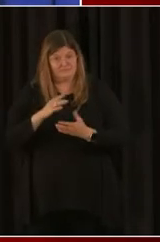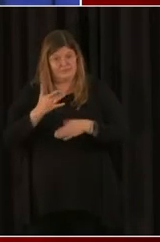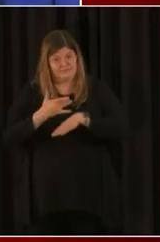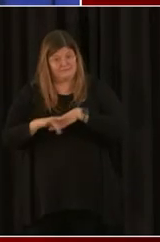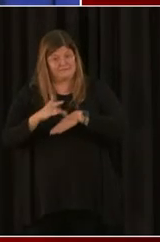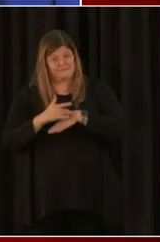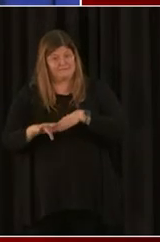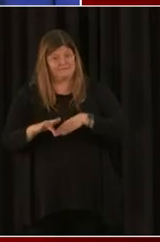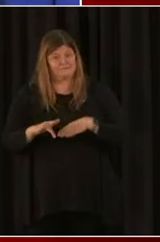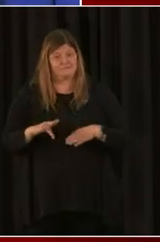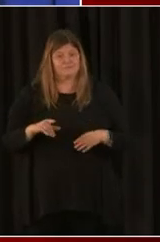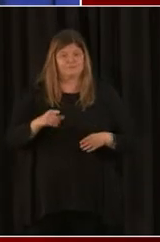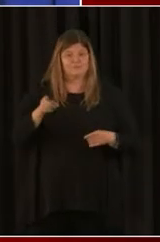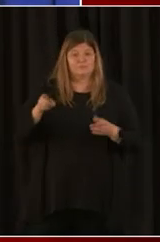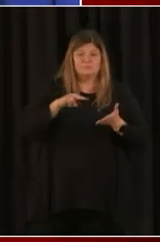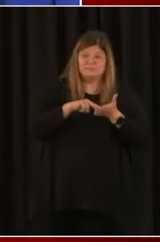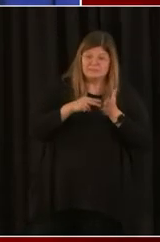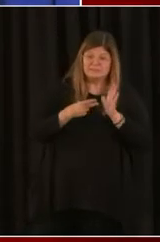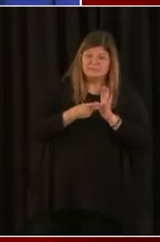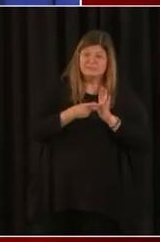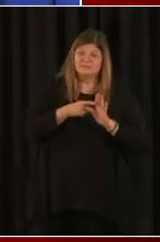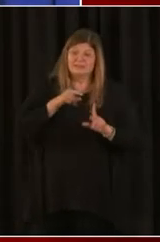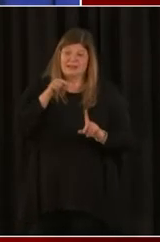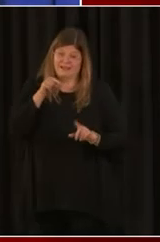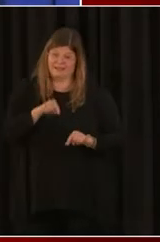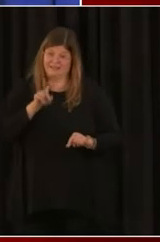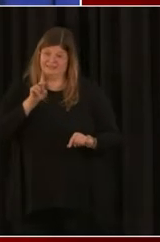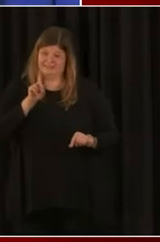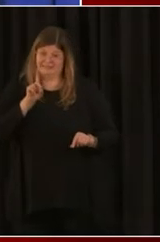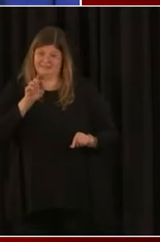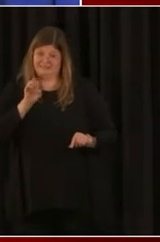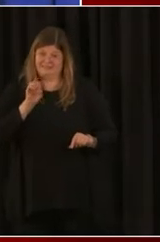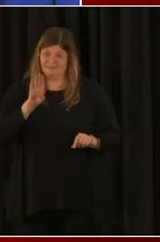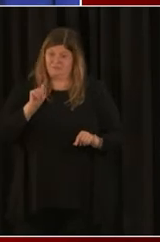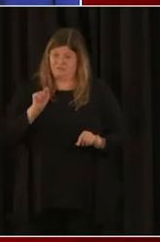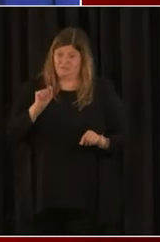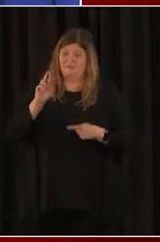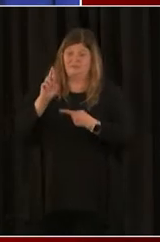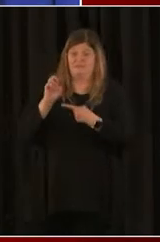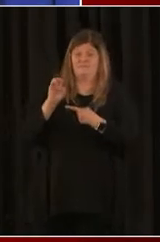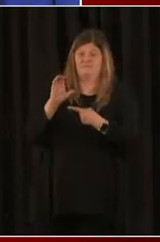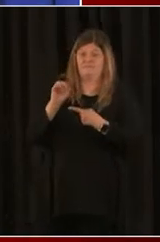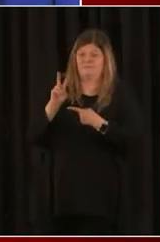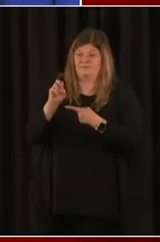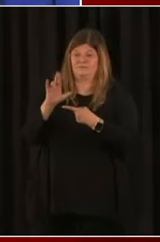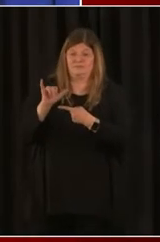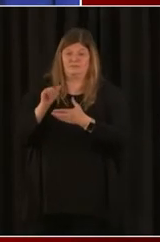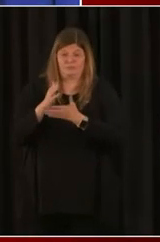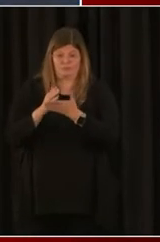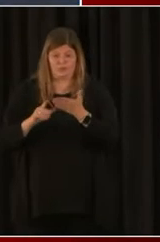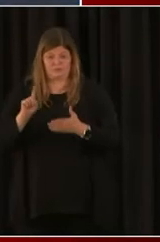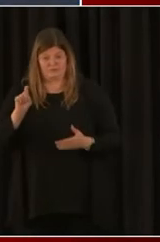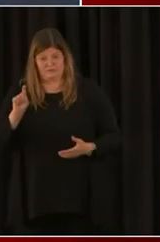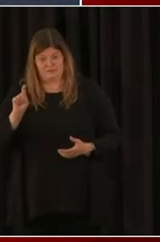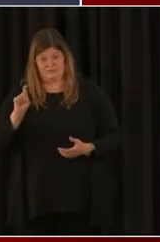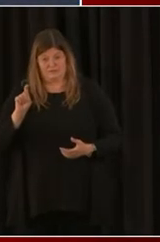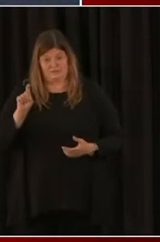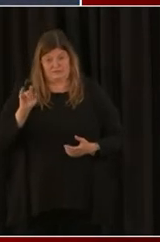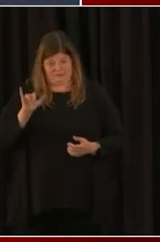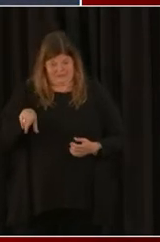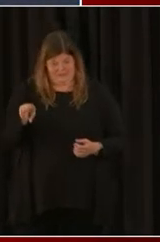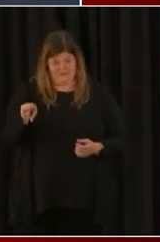Are you referring to the debt relief portion of the CARES Act where you can... Okay.